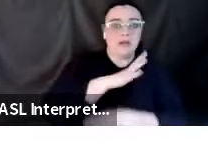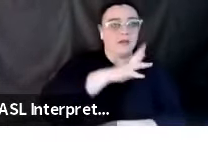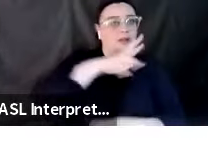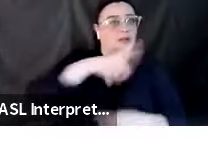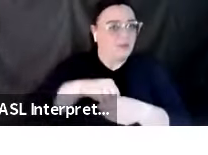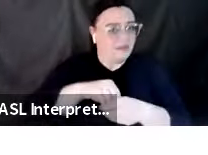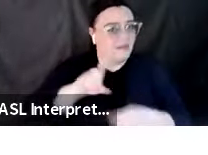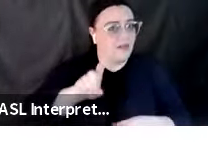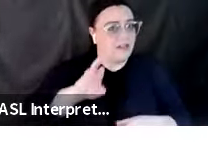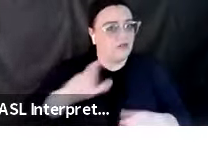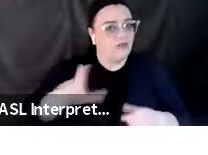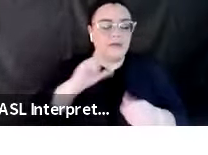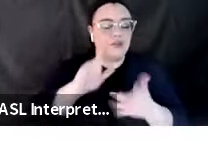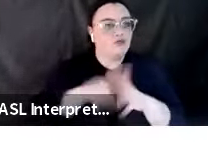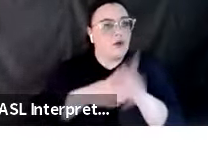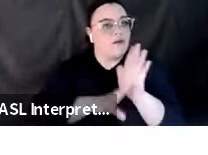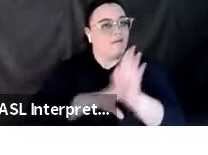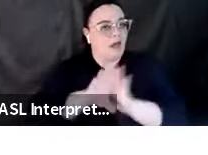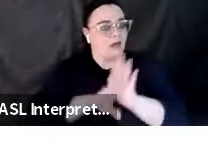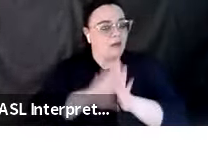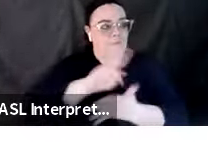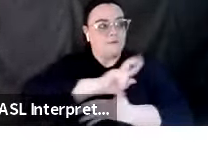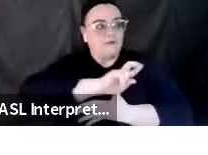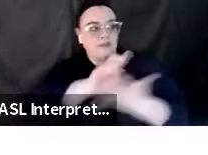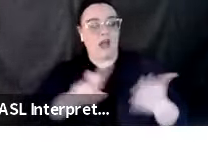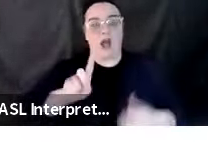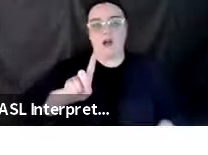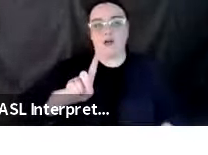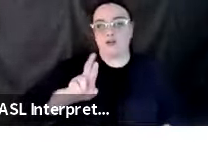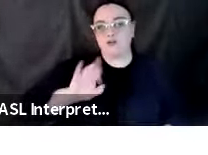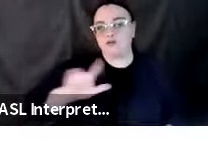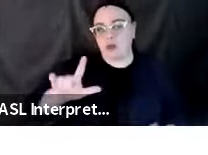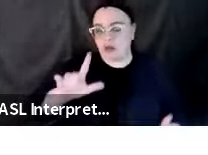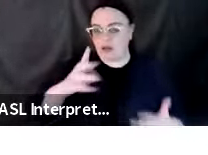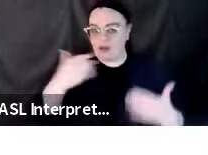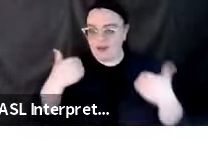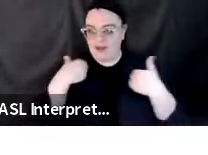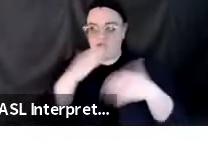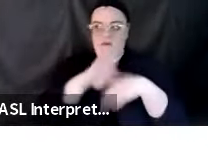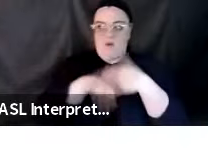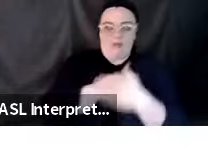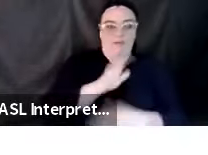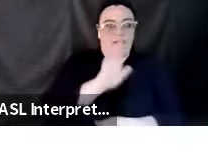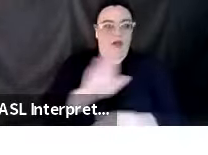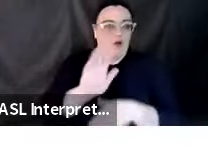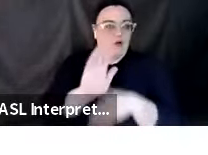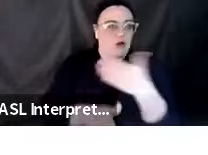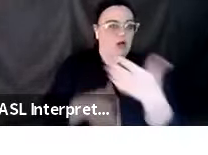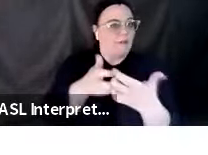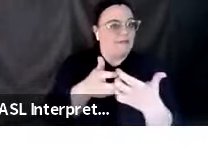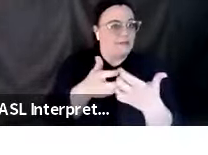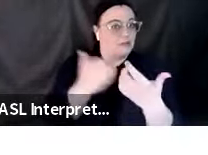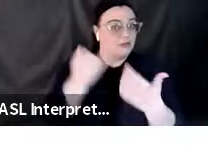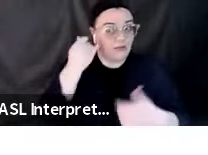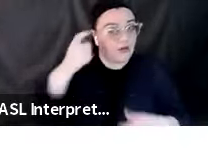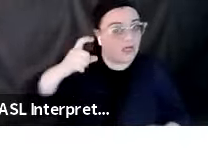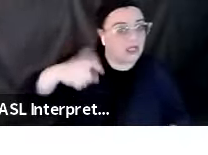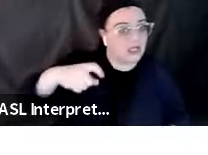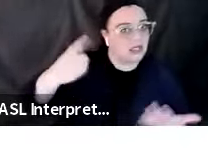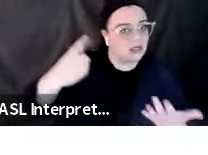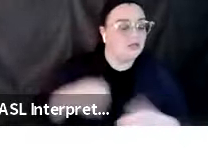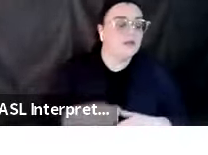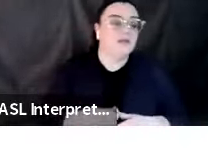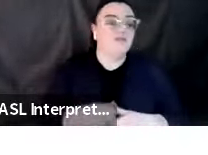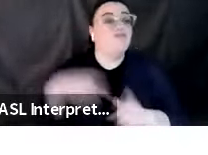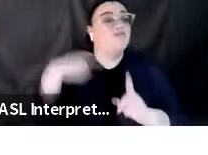to design a drill that has all their, the accommodations that are needed, as well